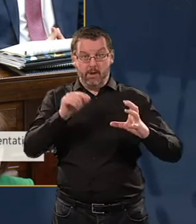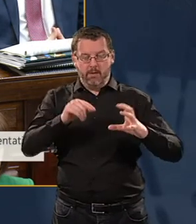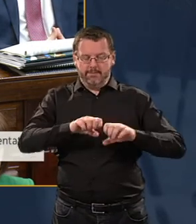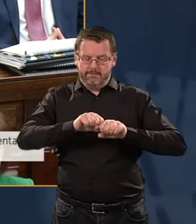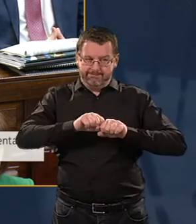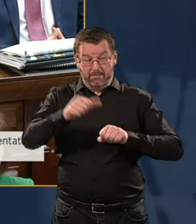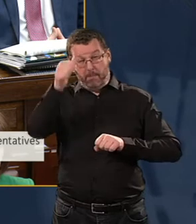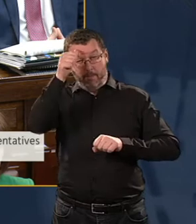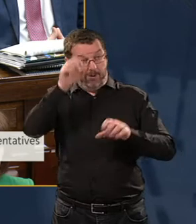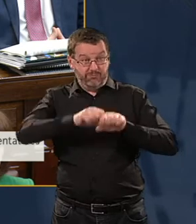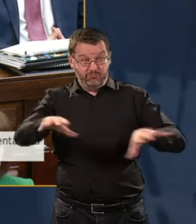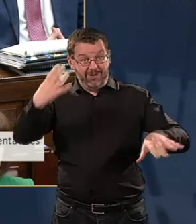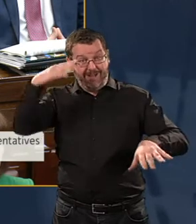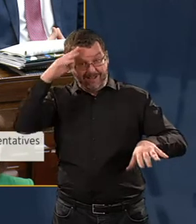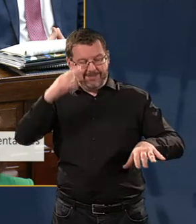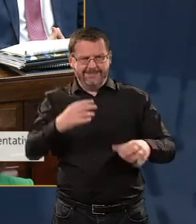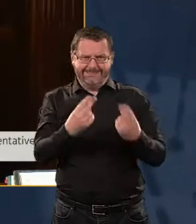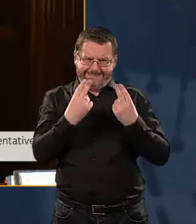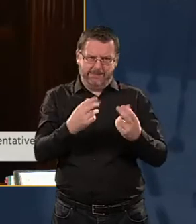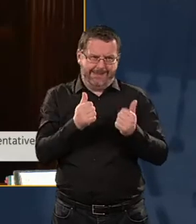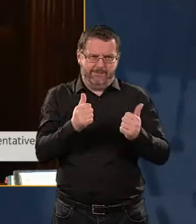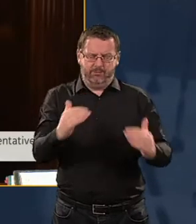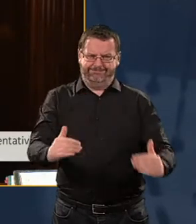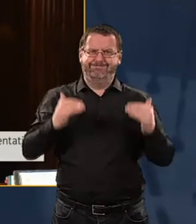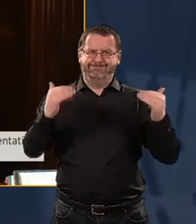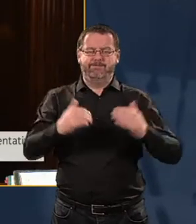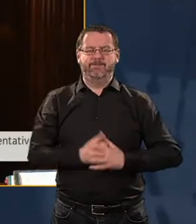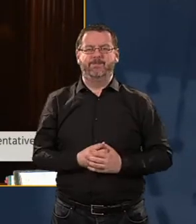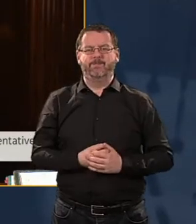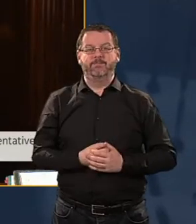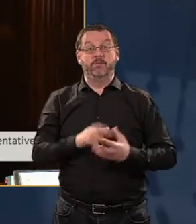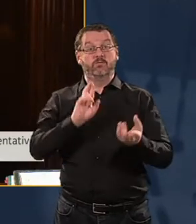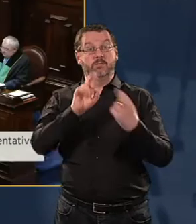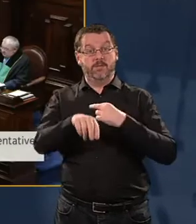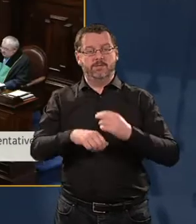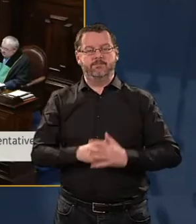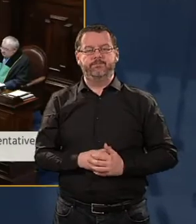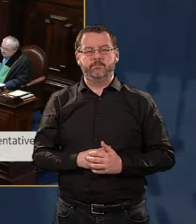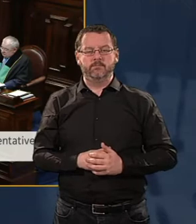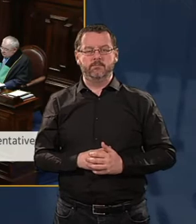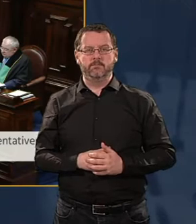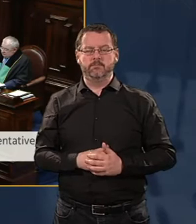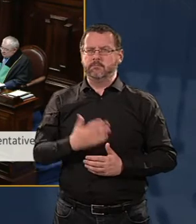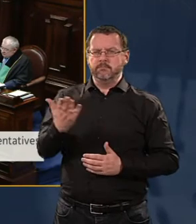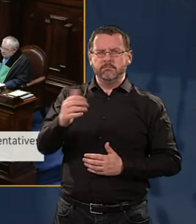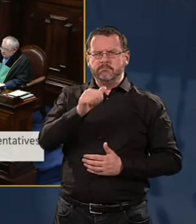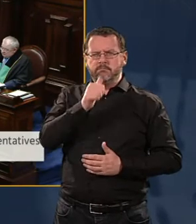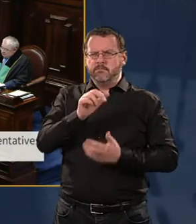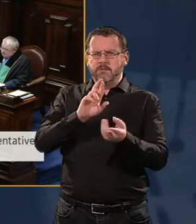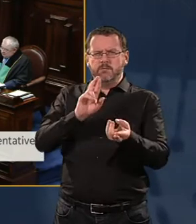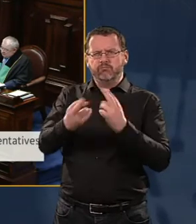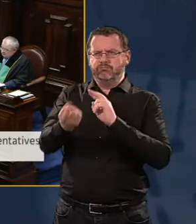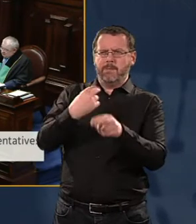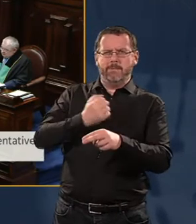is able to focus on what it does best. Thank you, Tisha. Deputy Martin. You didn't seem to answer just the one question I put to you about the need to